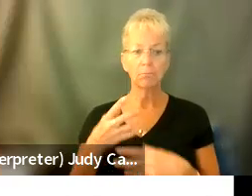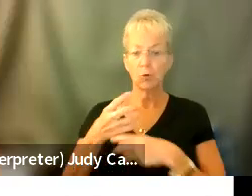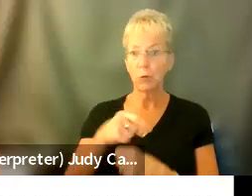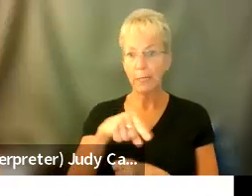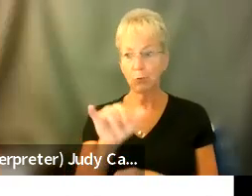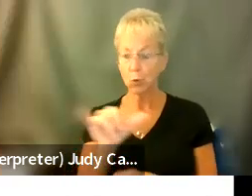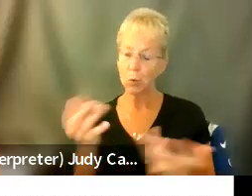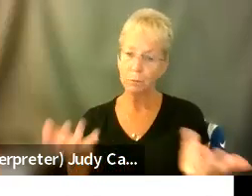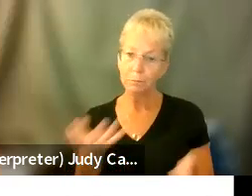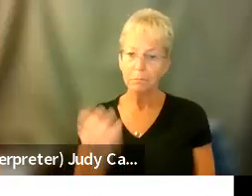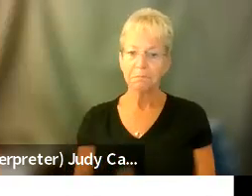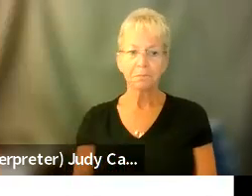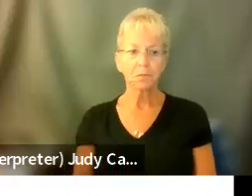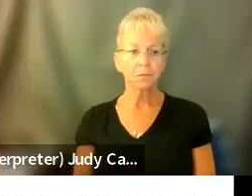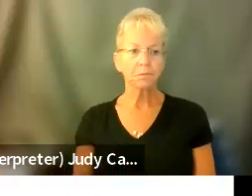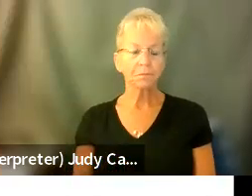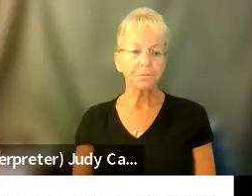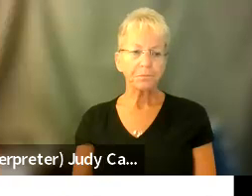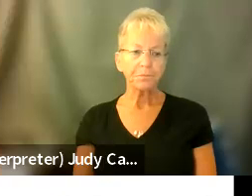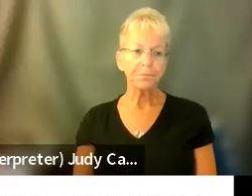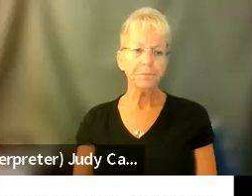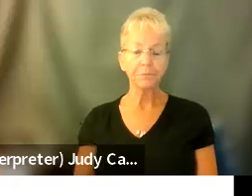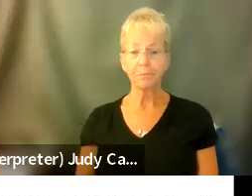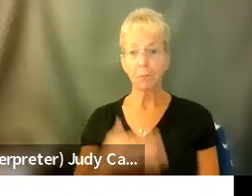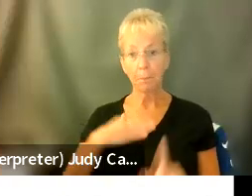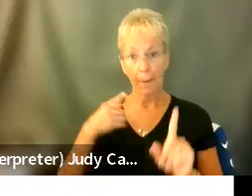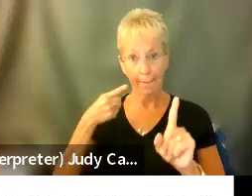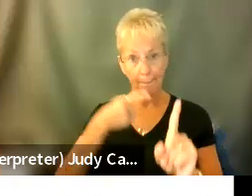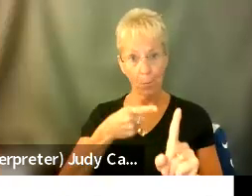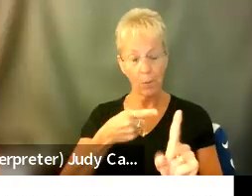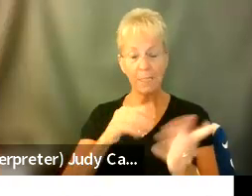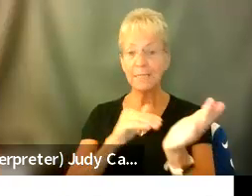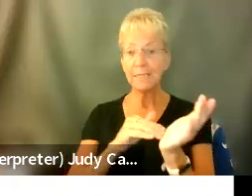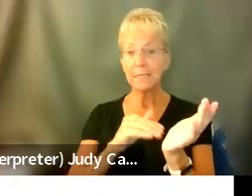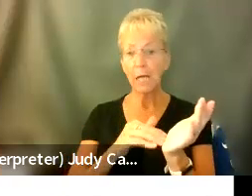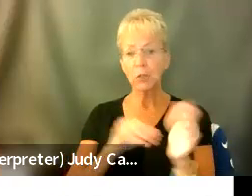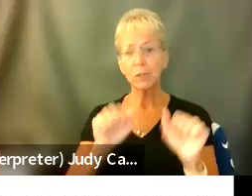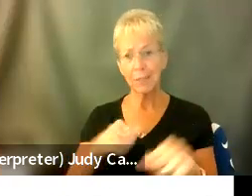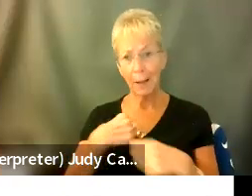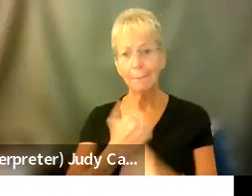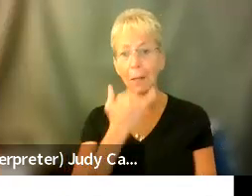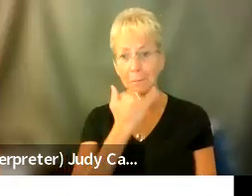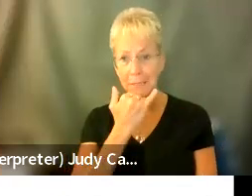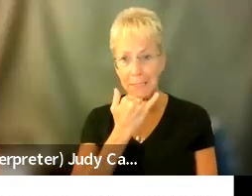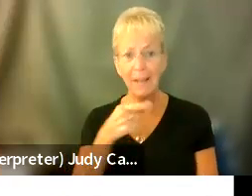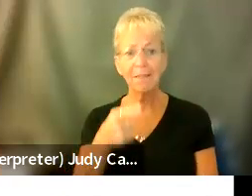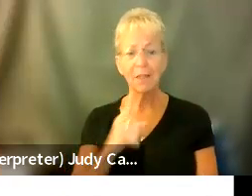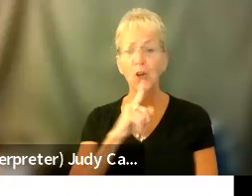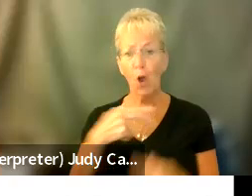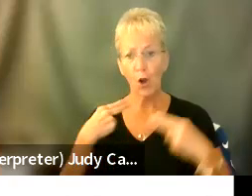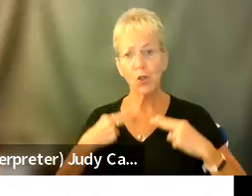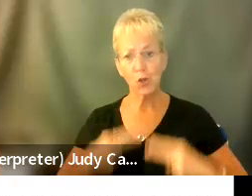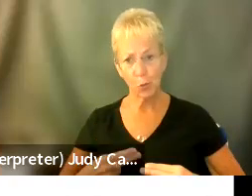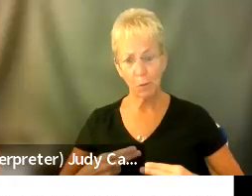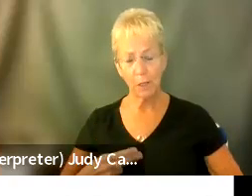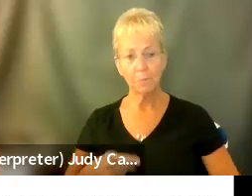Um, but this, uh, goes to my point in that doctors are fallible. Doctors are human. Um, and this